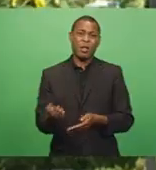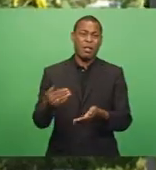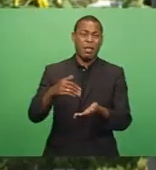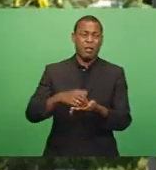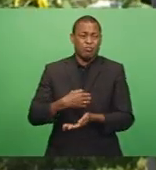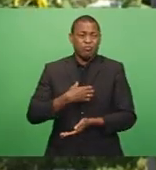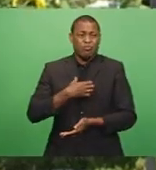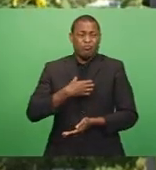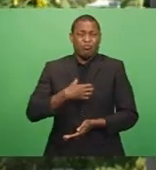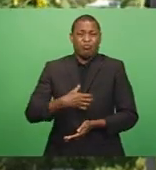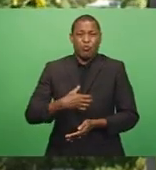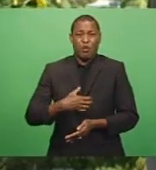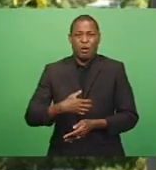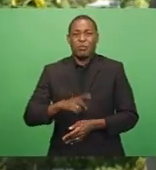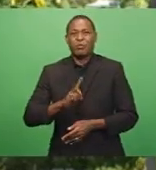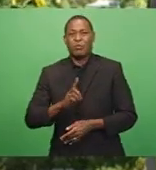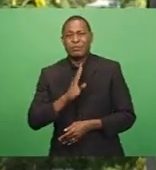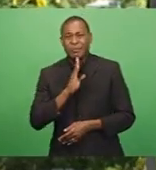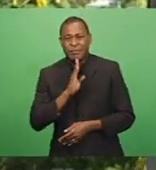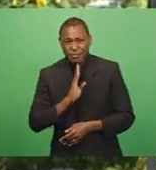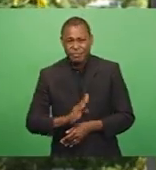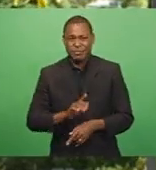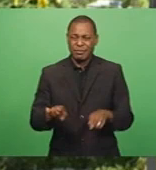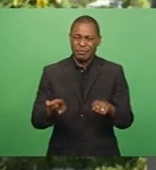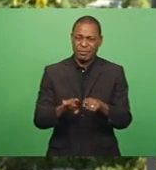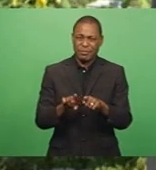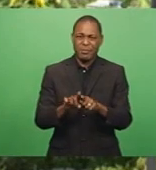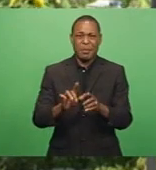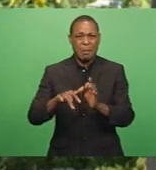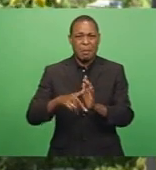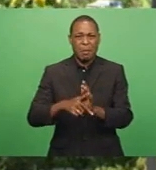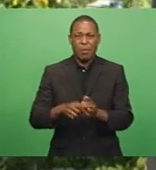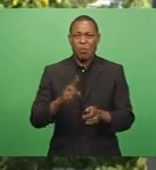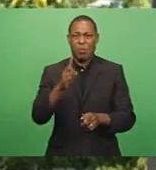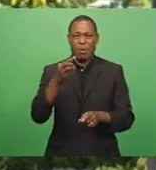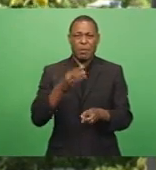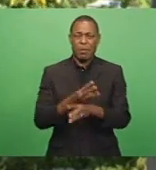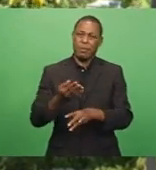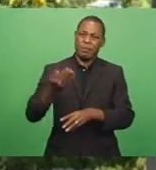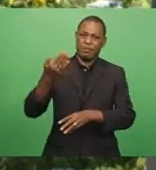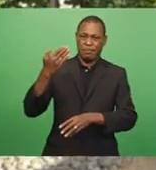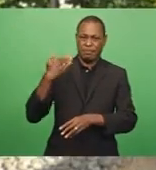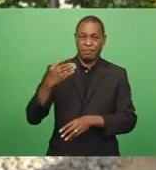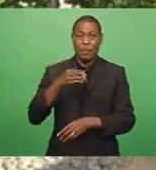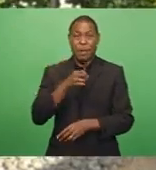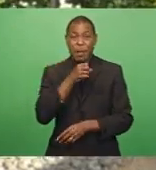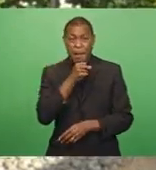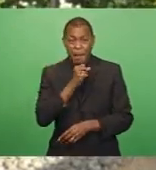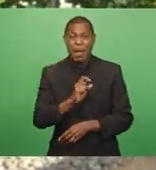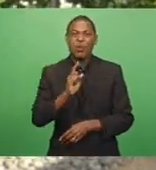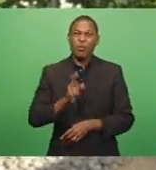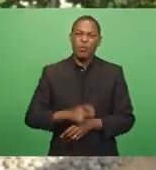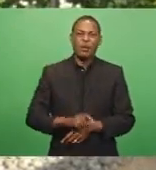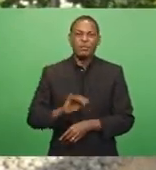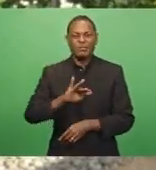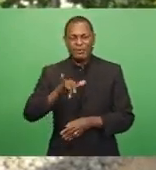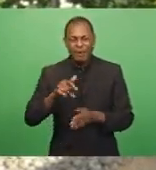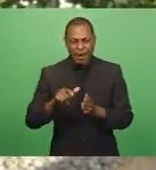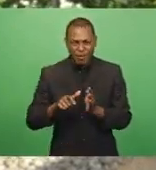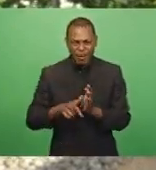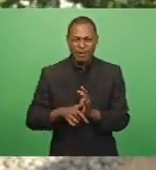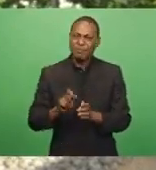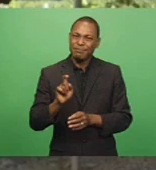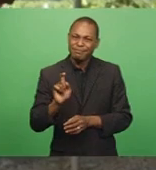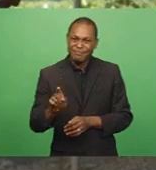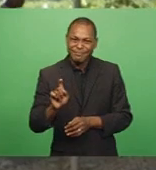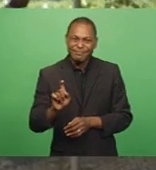to the family who lost their father exactly a month ago. Faiz was always in contact with his family in Fiji and usually